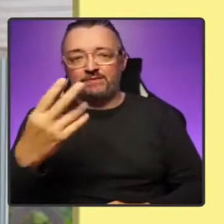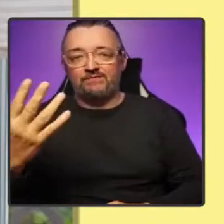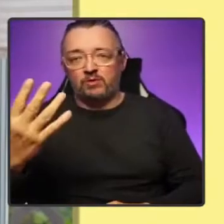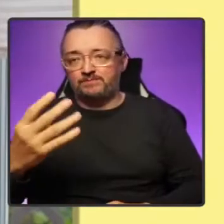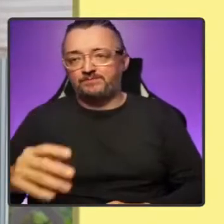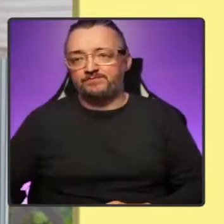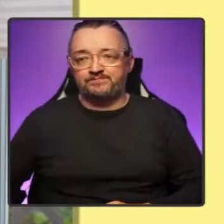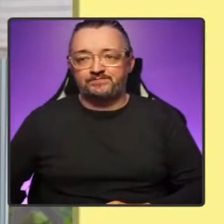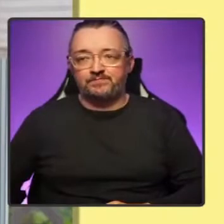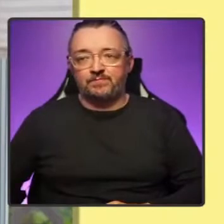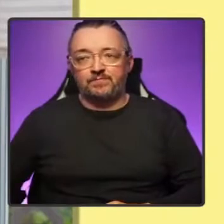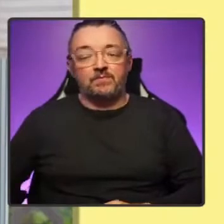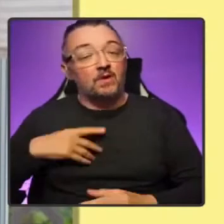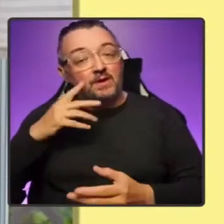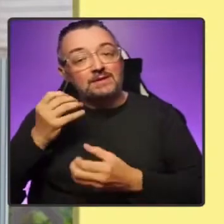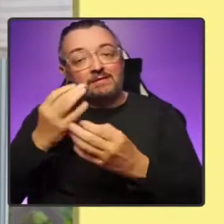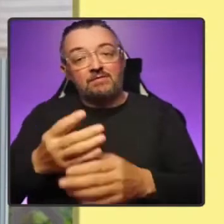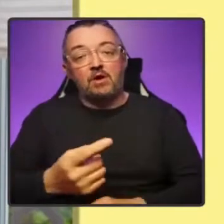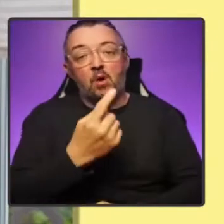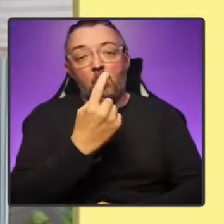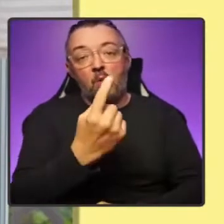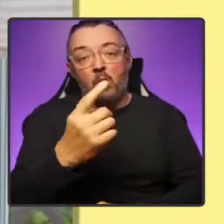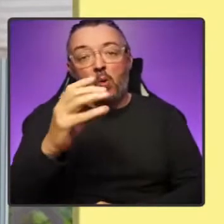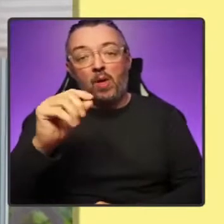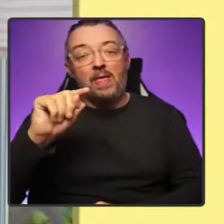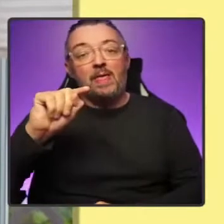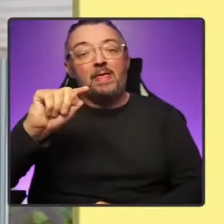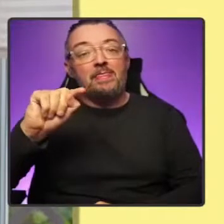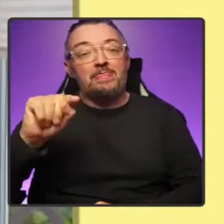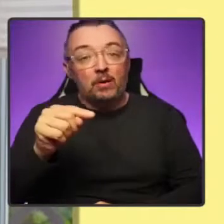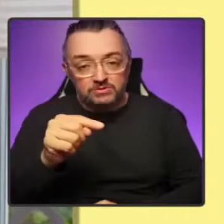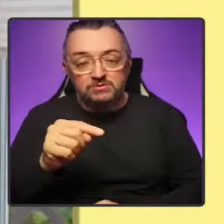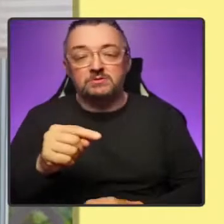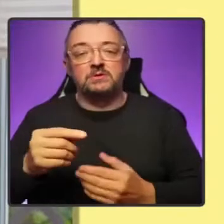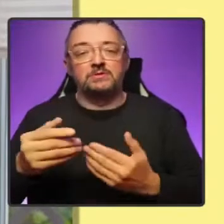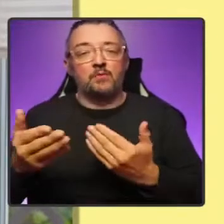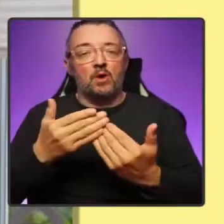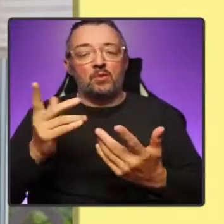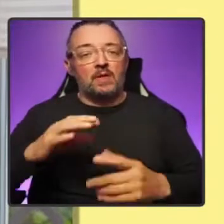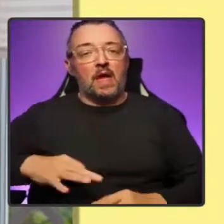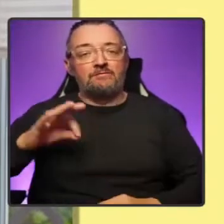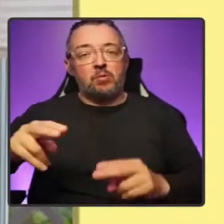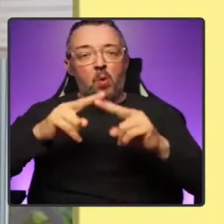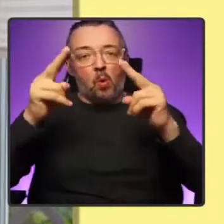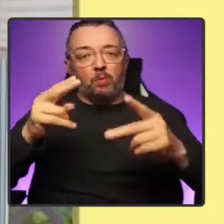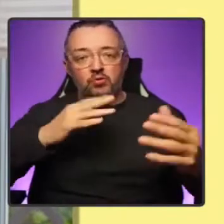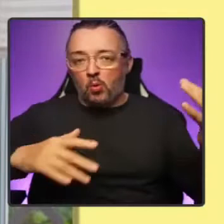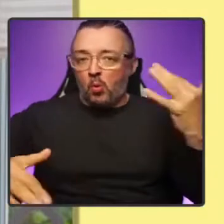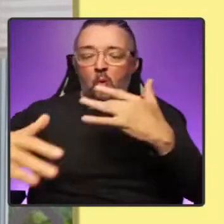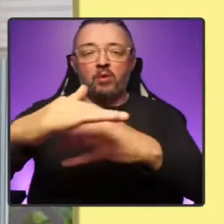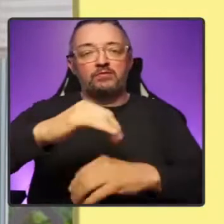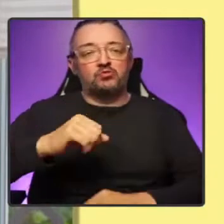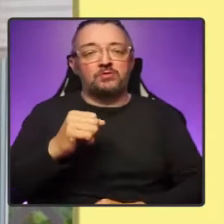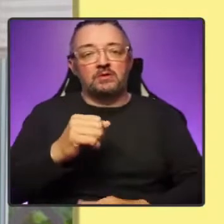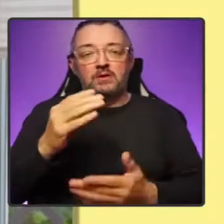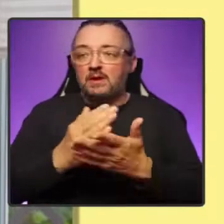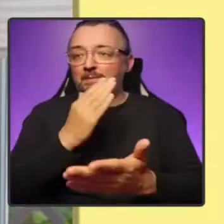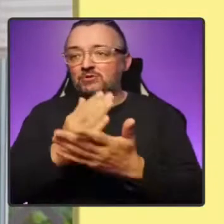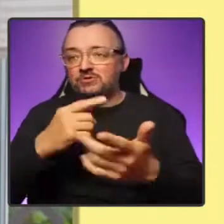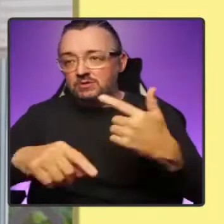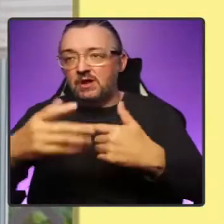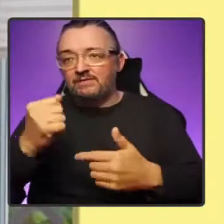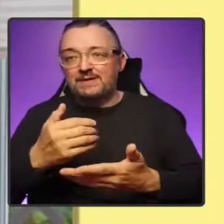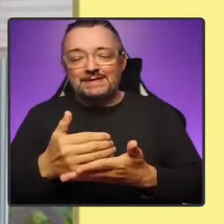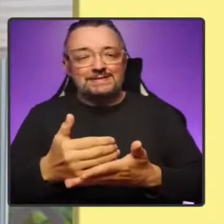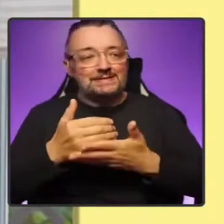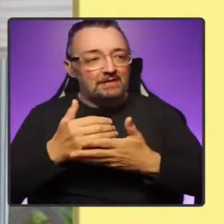deliver 110,000 more affordable homes across Scotland, helping ensure that everyone has a safe, warm place to